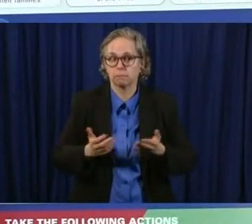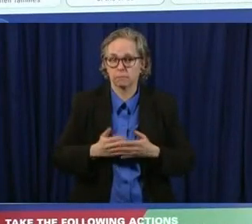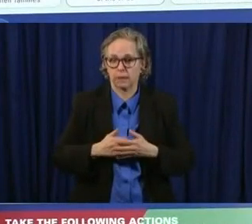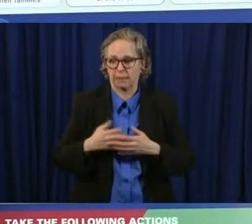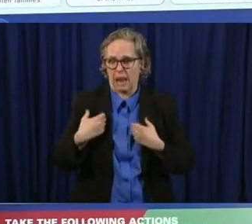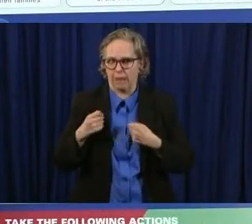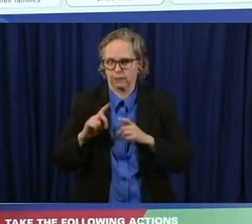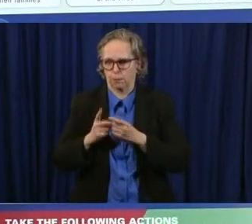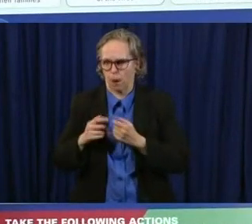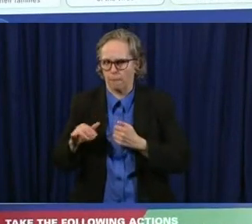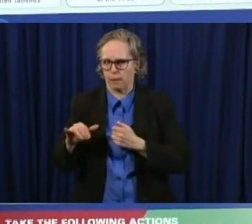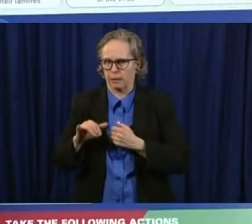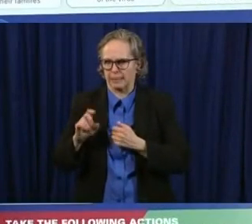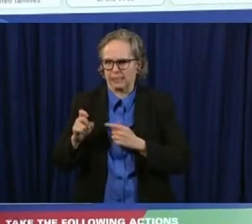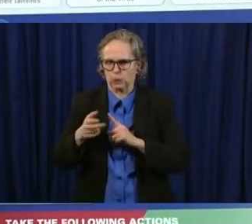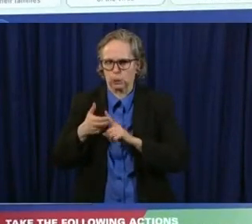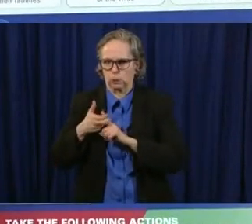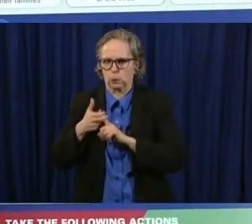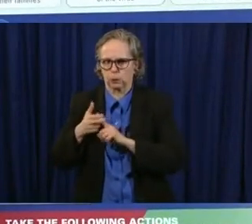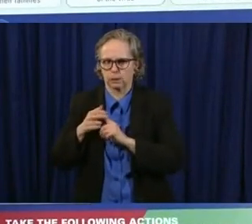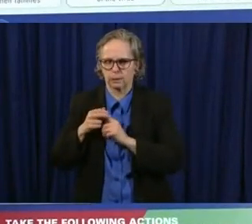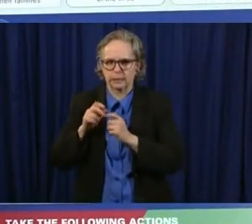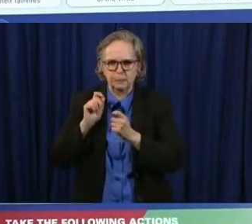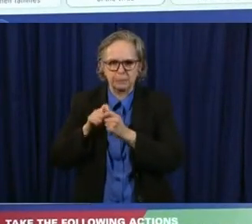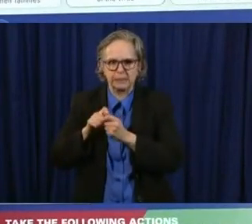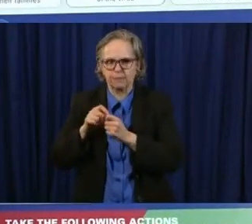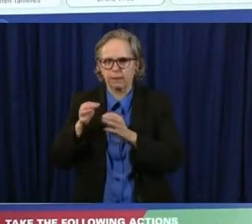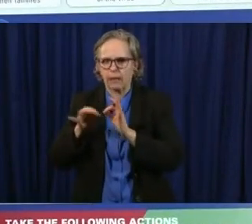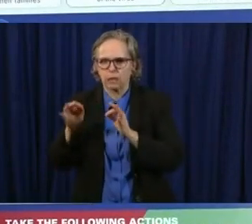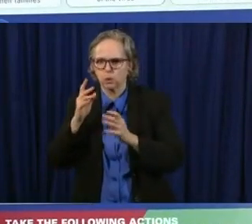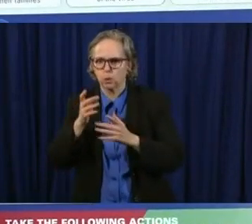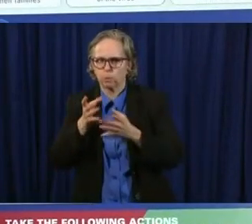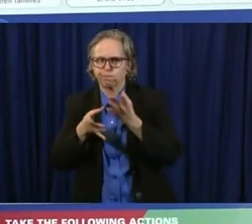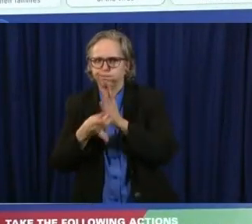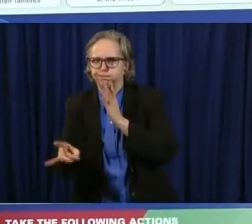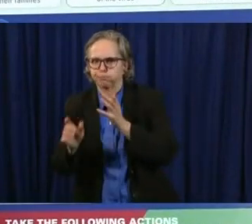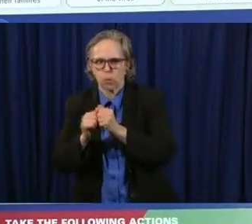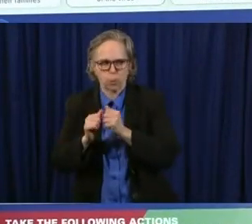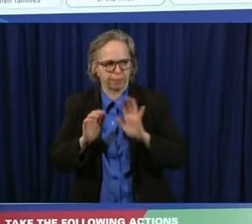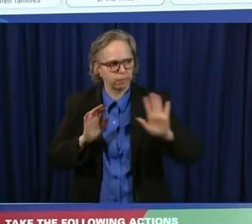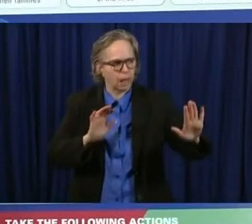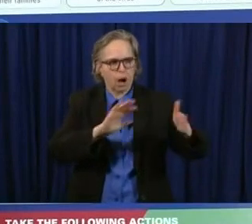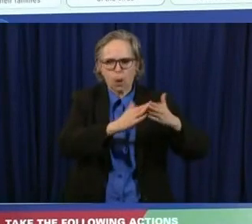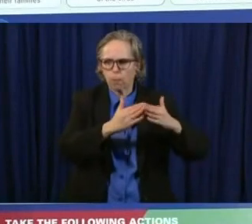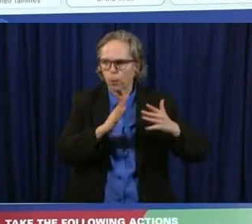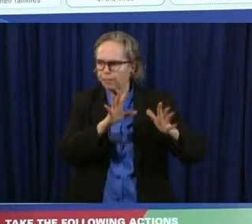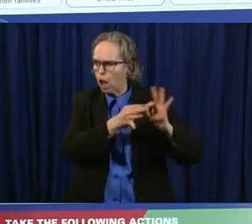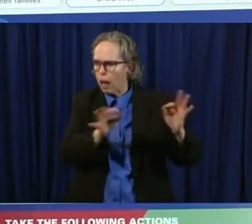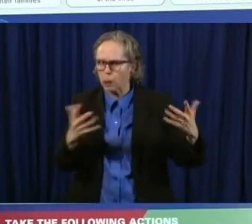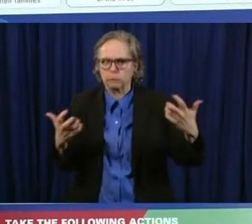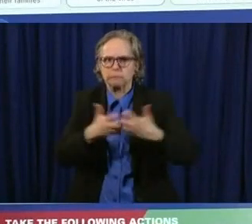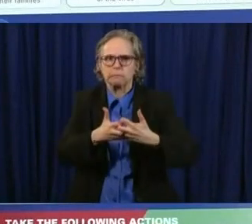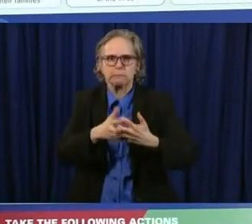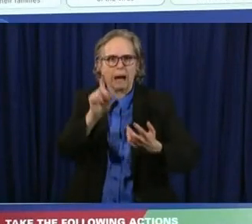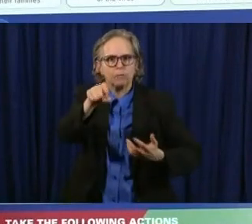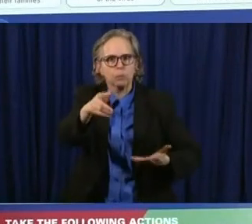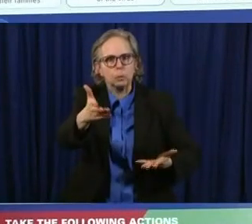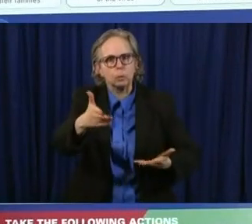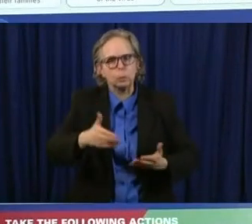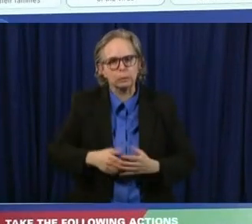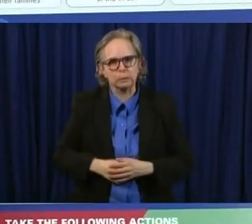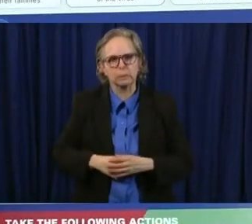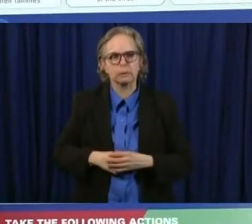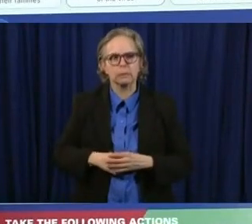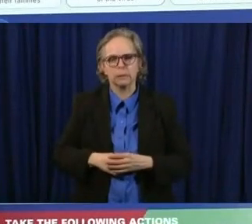would want uh people who could speak those languages if possible um you know we would one of things that uh